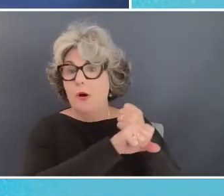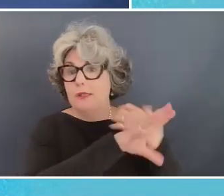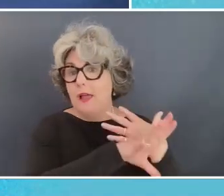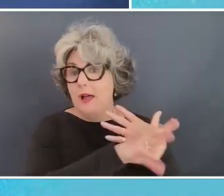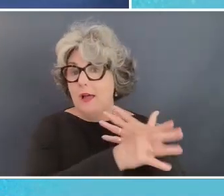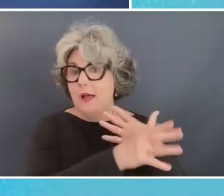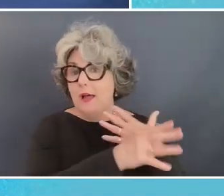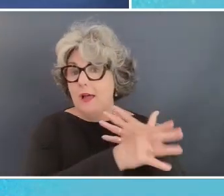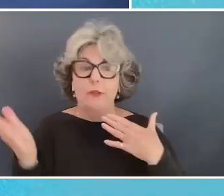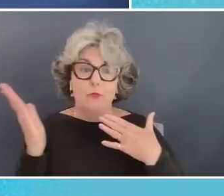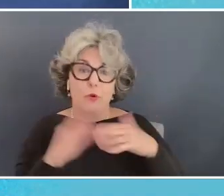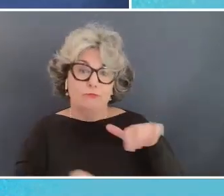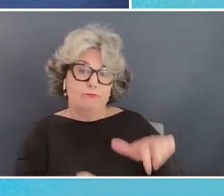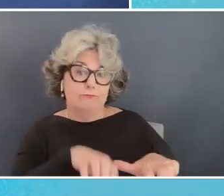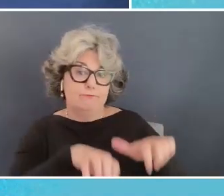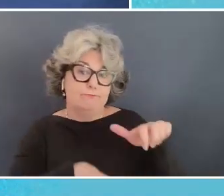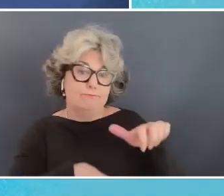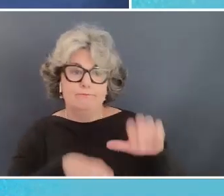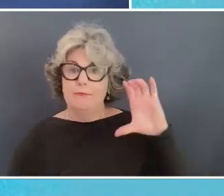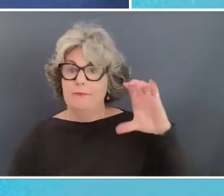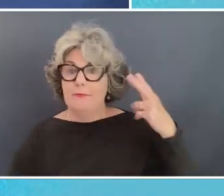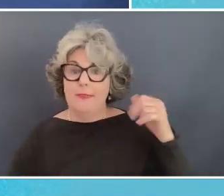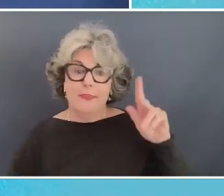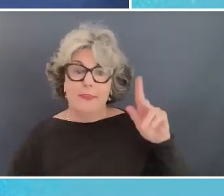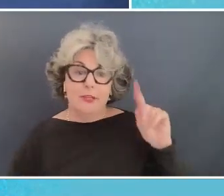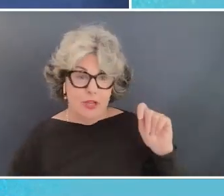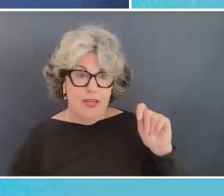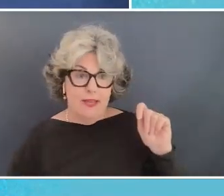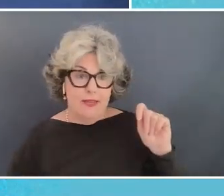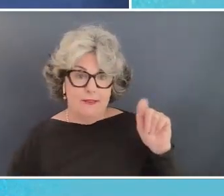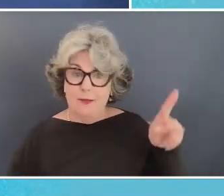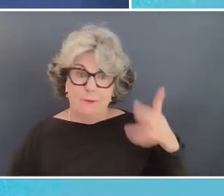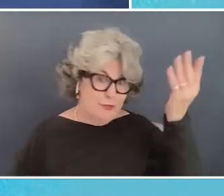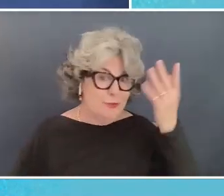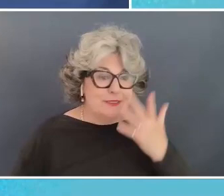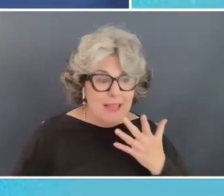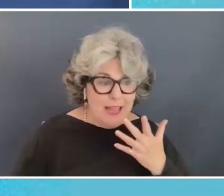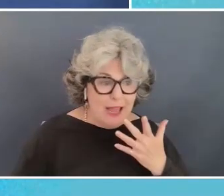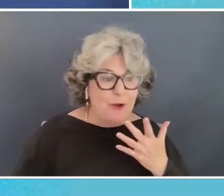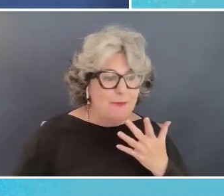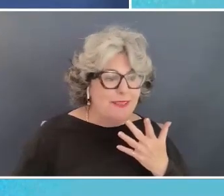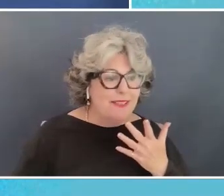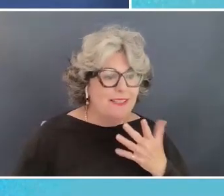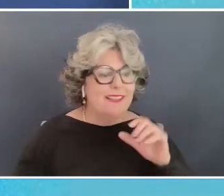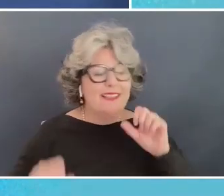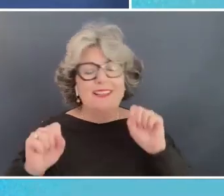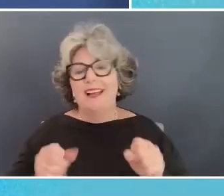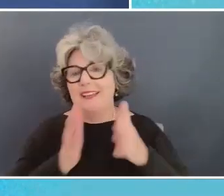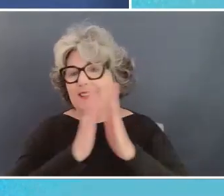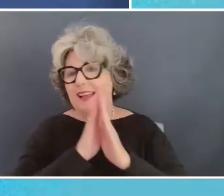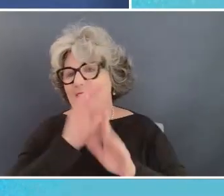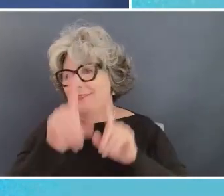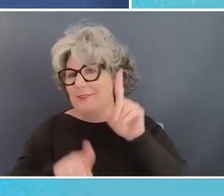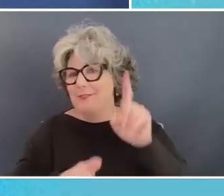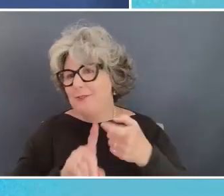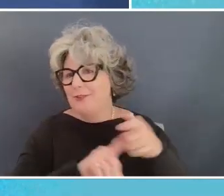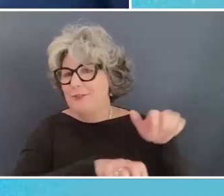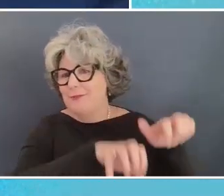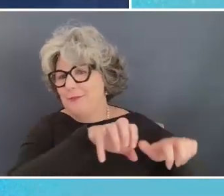questions to the chat somehow someone will tell me um when we have those and i'll be able to ask those um of our group